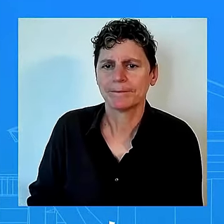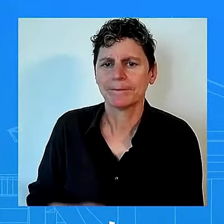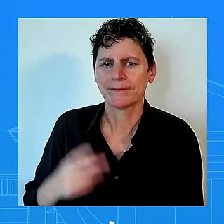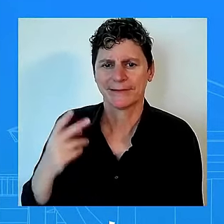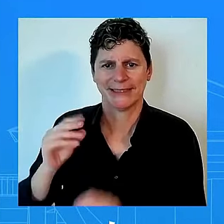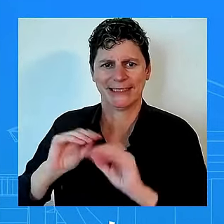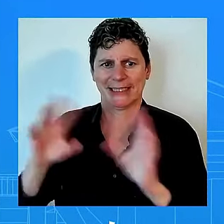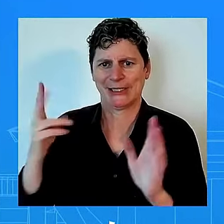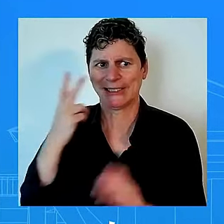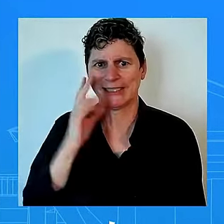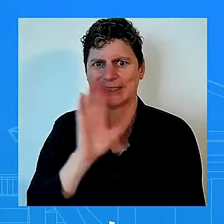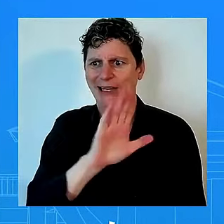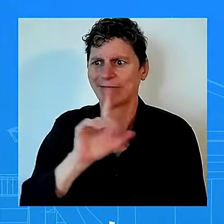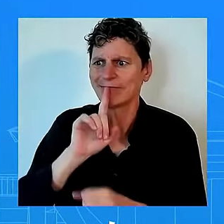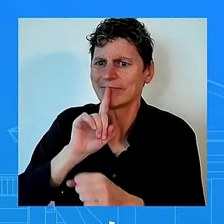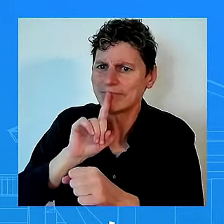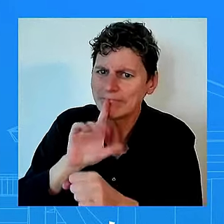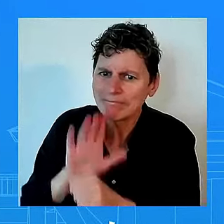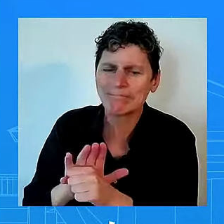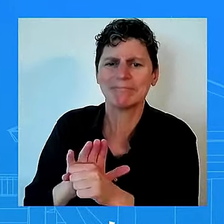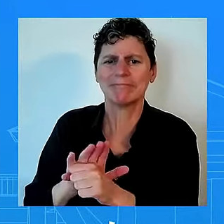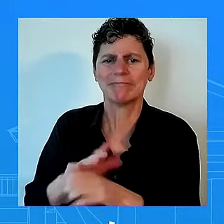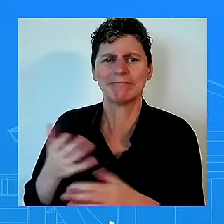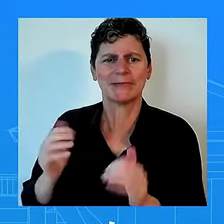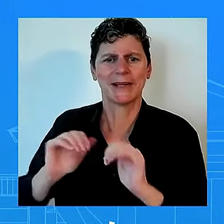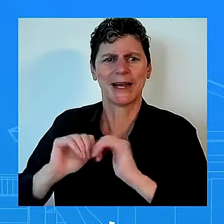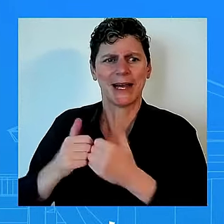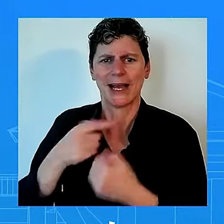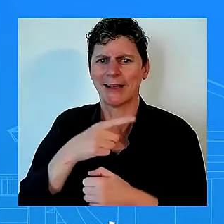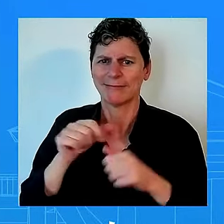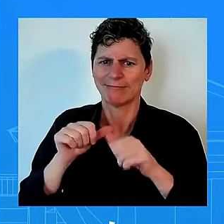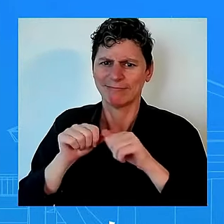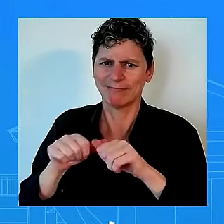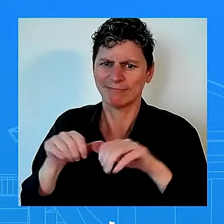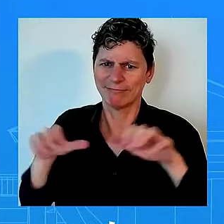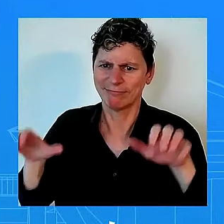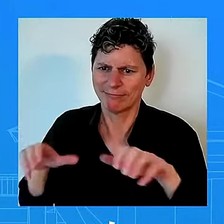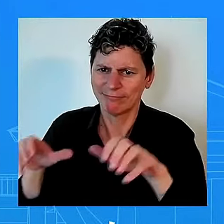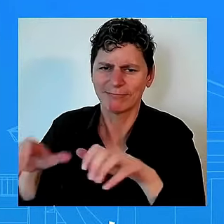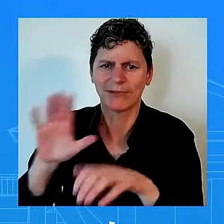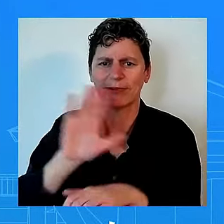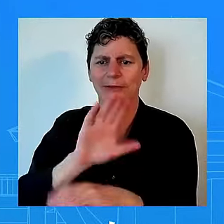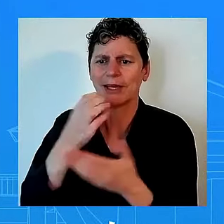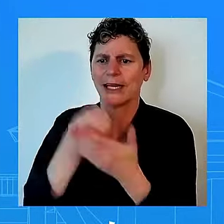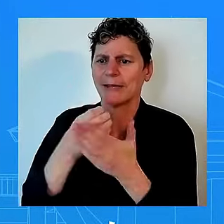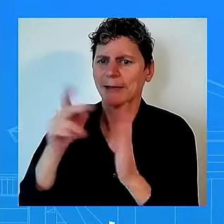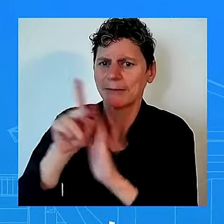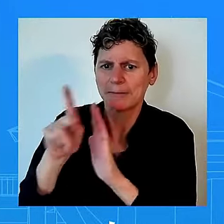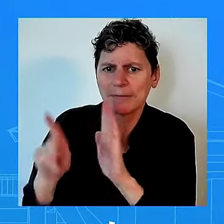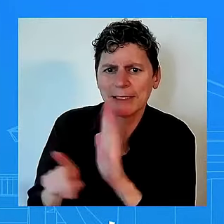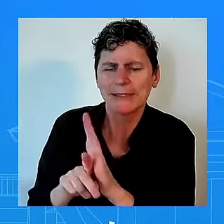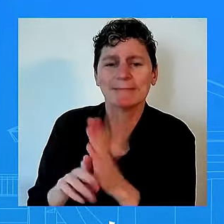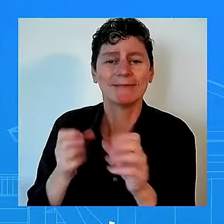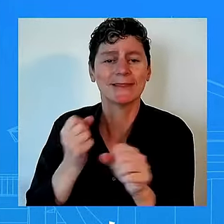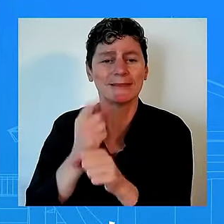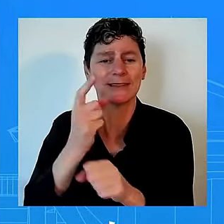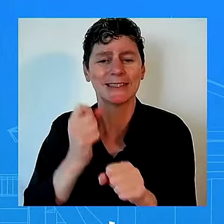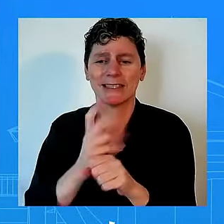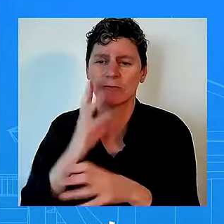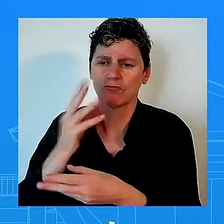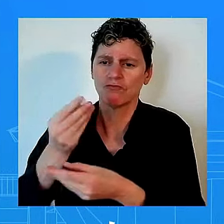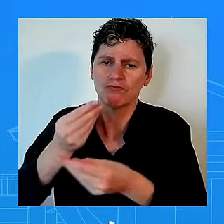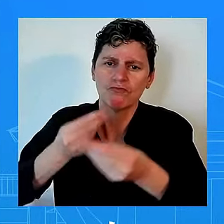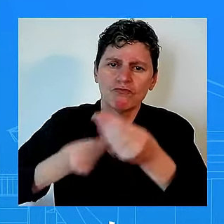uh how the annual trade deficit with china is the lowest is the lowest in the decade lower than any year during the last administration